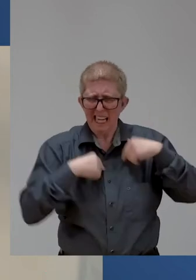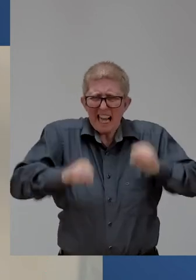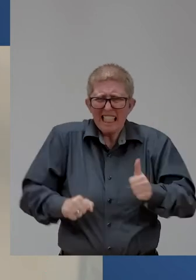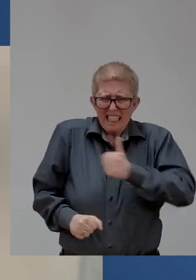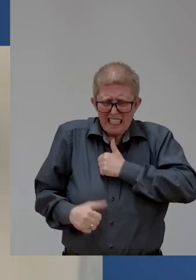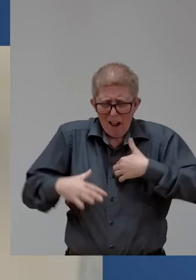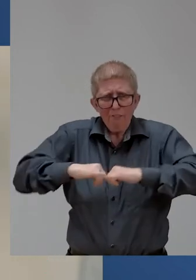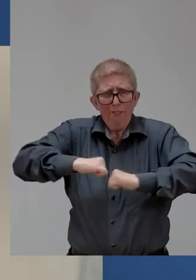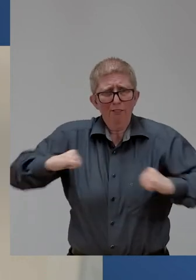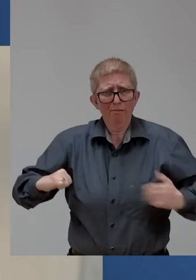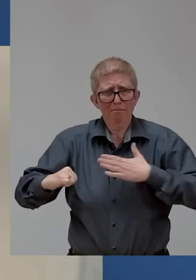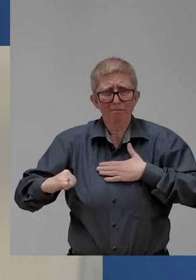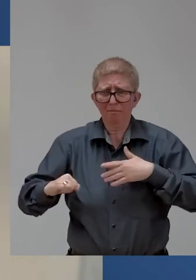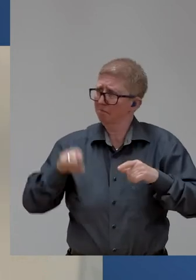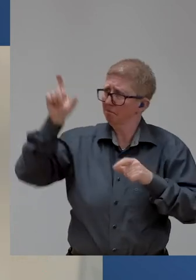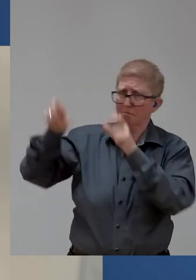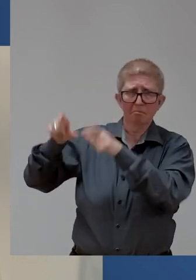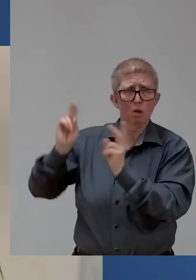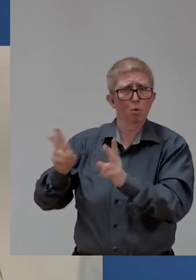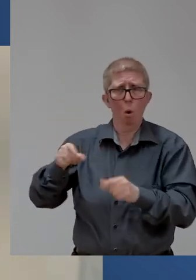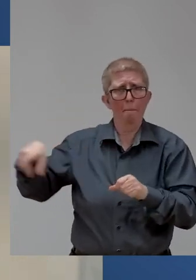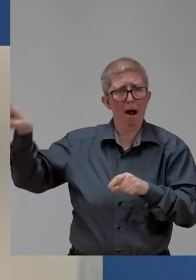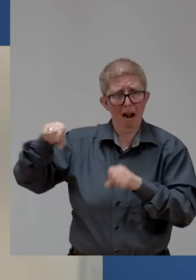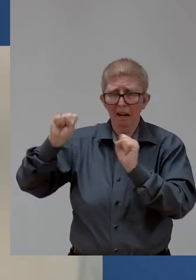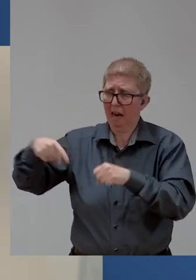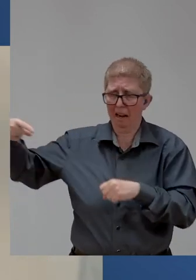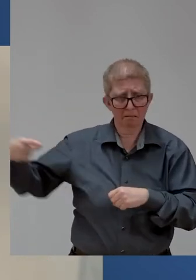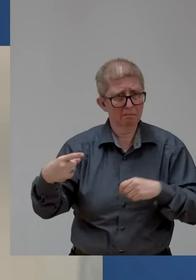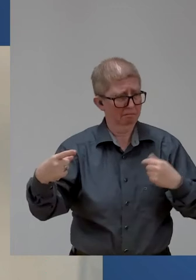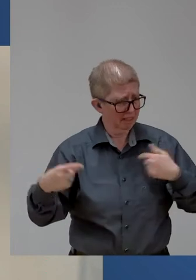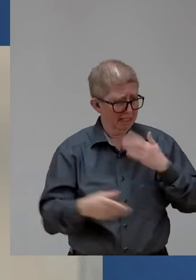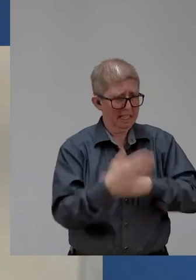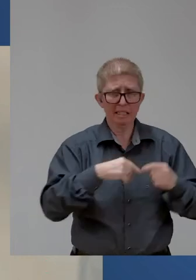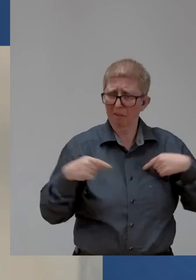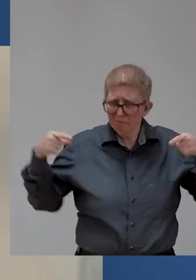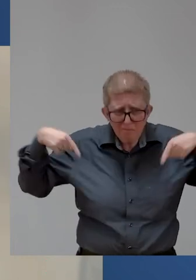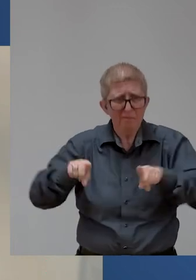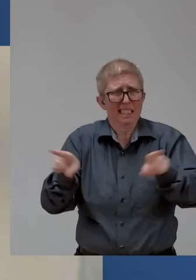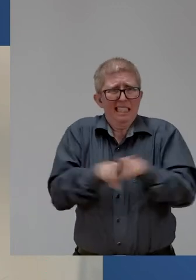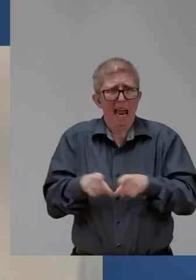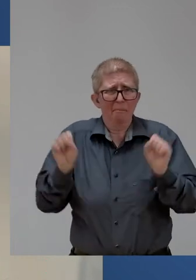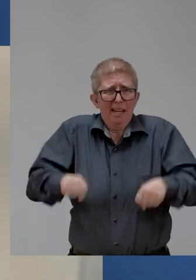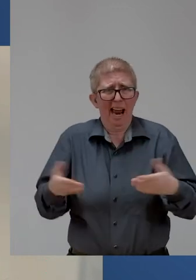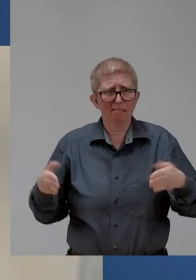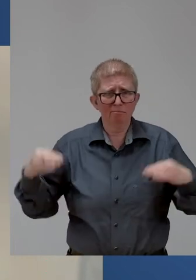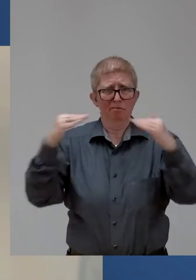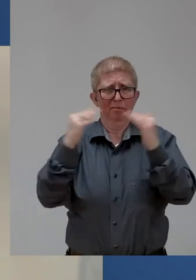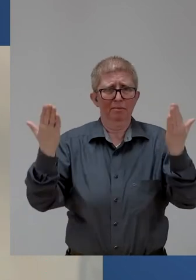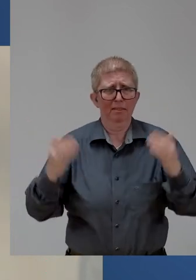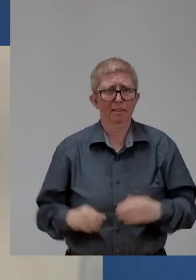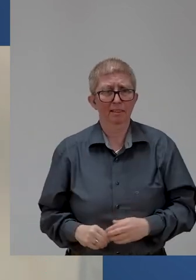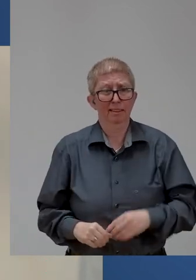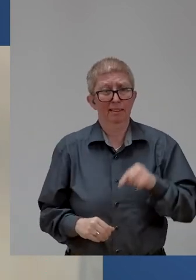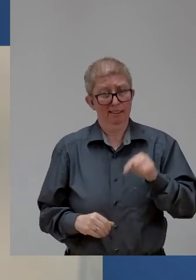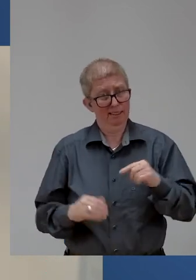like everybody else, disability or no disability. This type of attitudinal challenge has permeated all of my